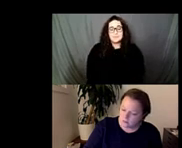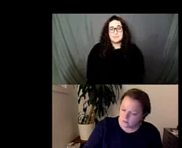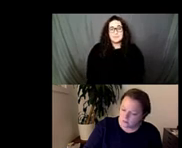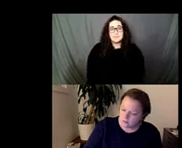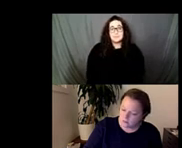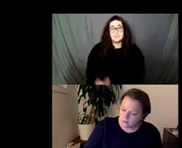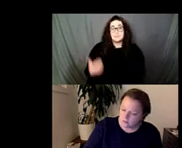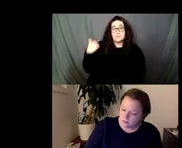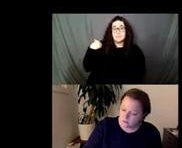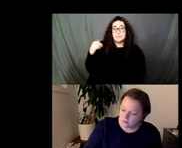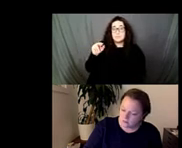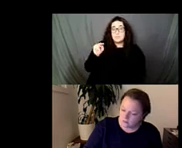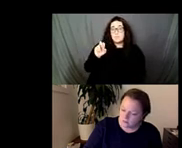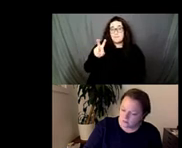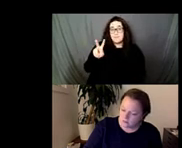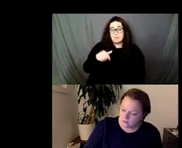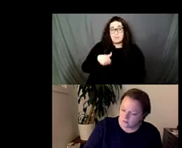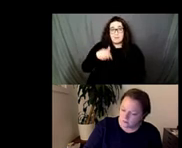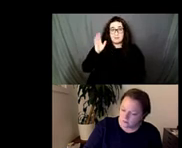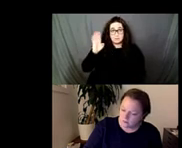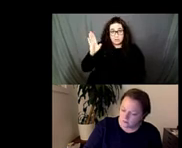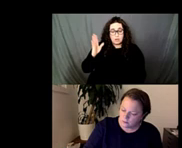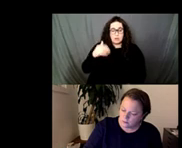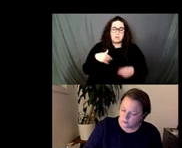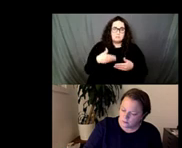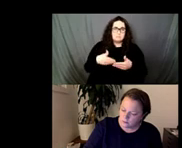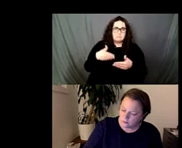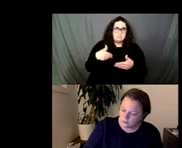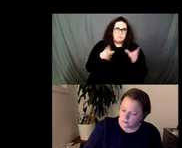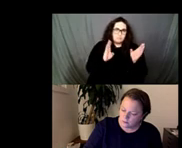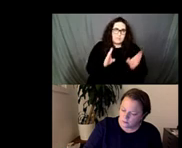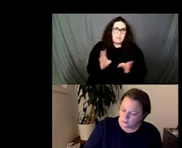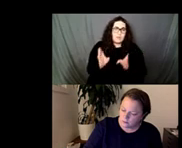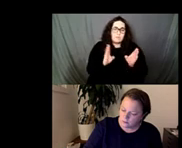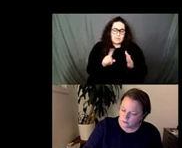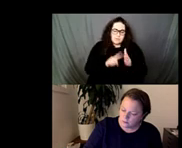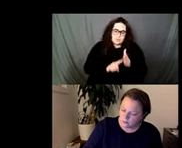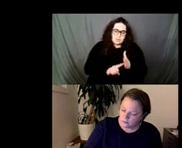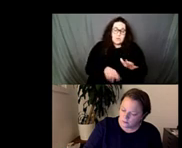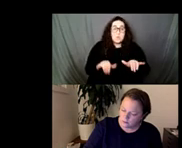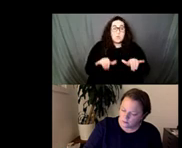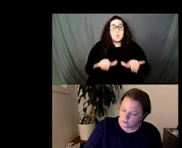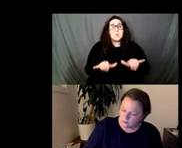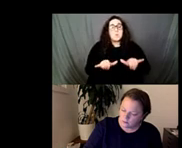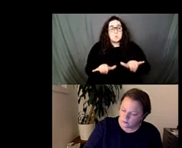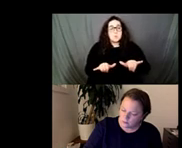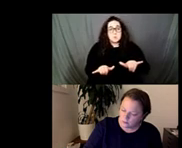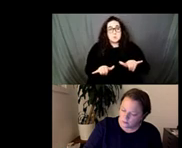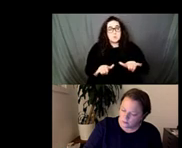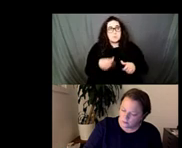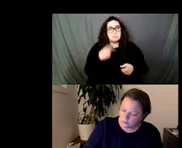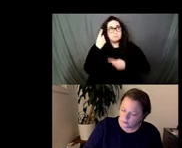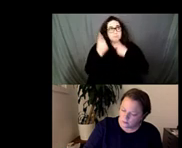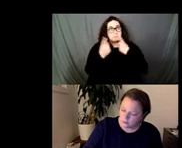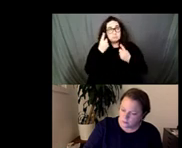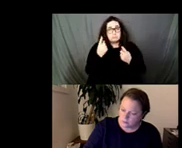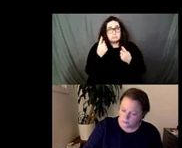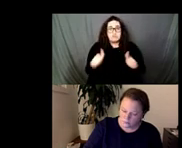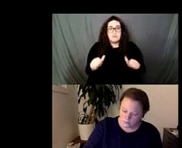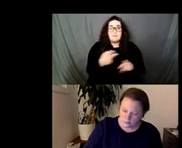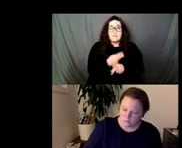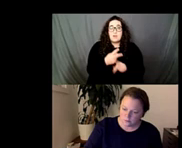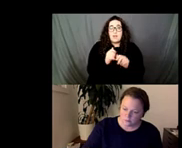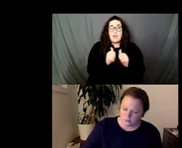november it's it's really um led me to want to um bring uh maybe a comparable work to